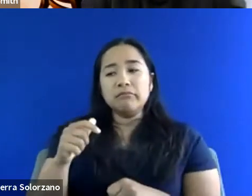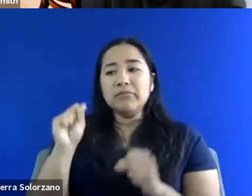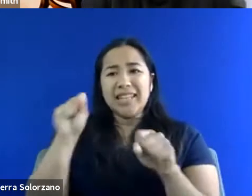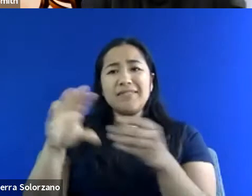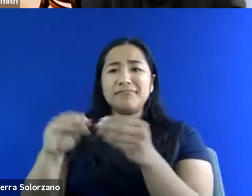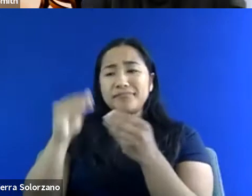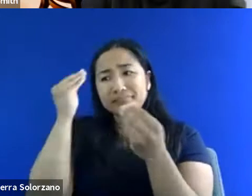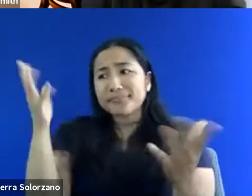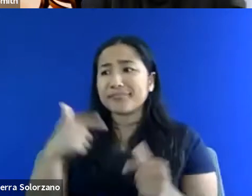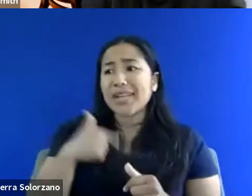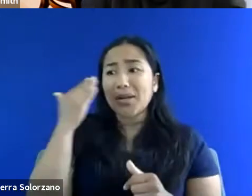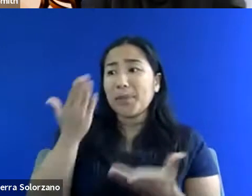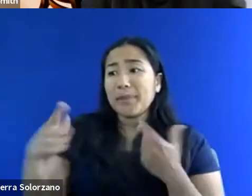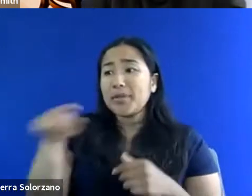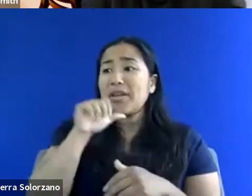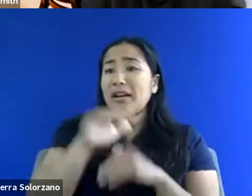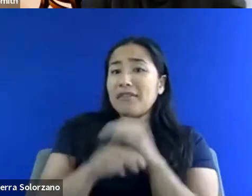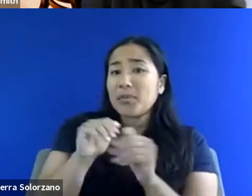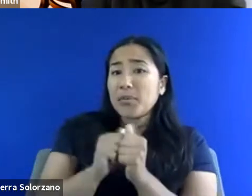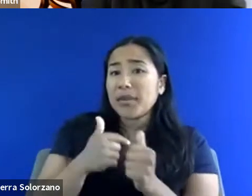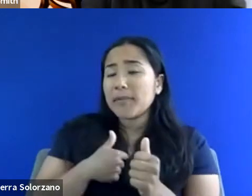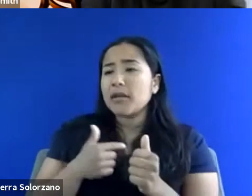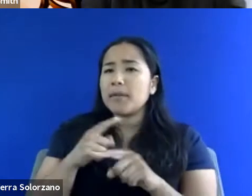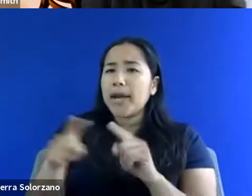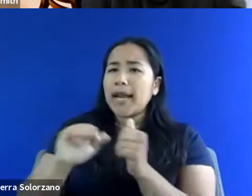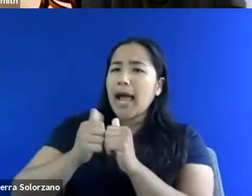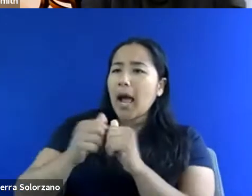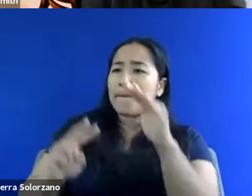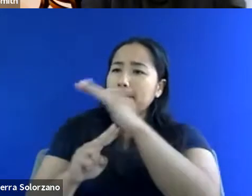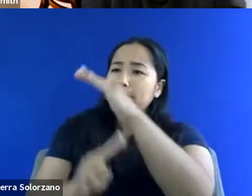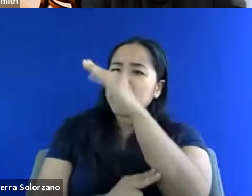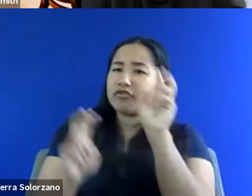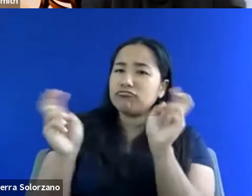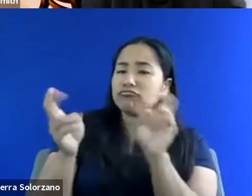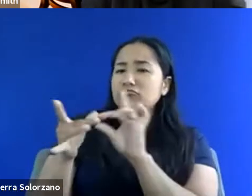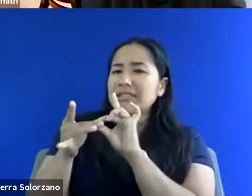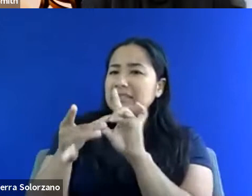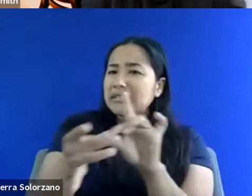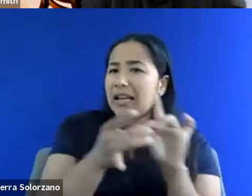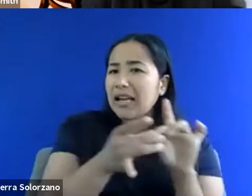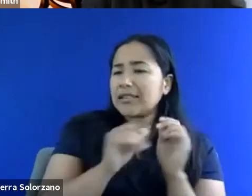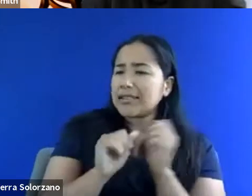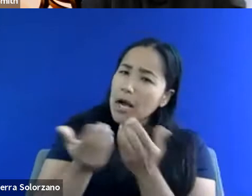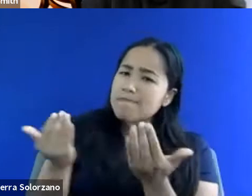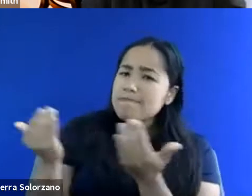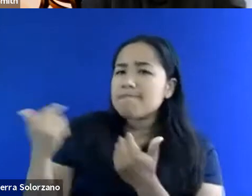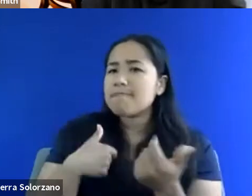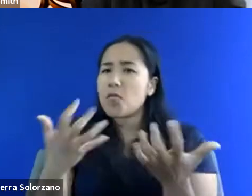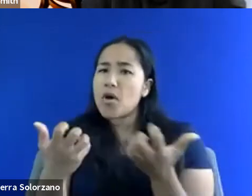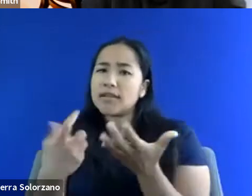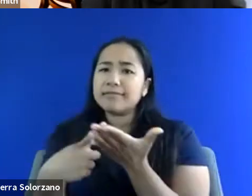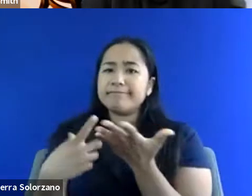may not be comfortable with me. And I want to know how we can bridge that, how we can make it a more comfortable environment. Um,